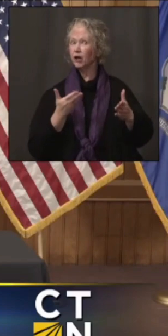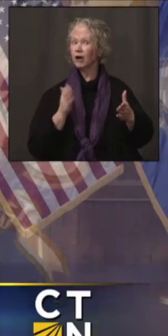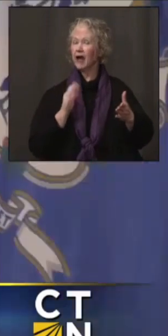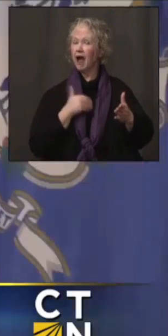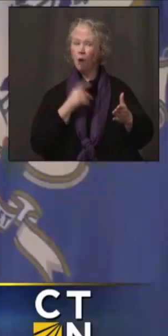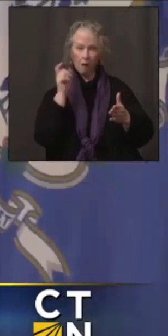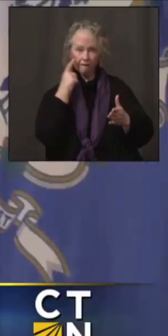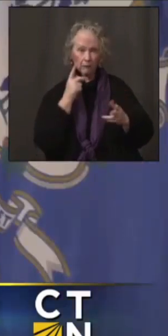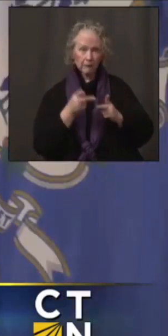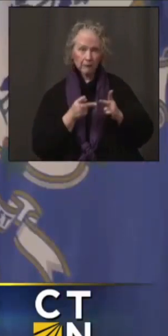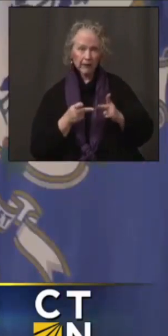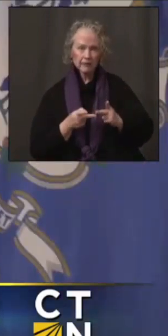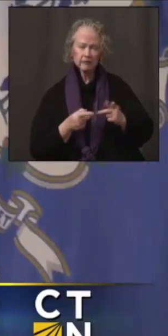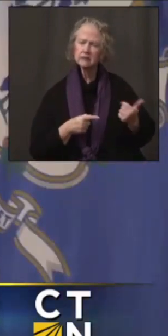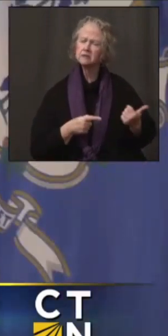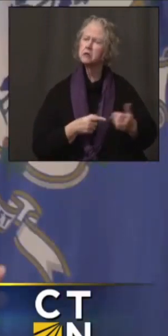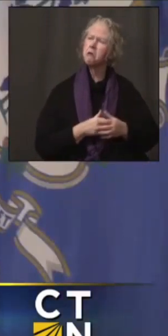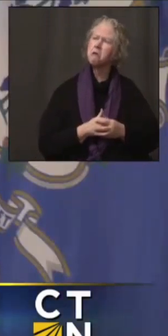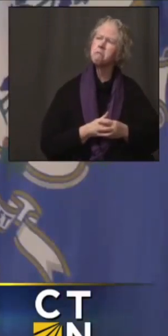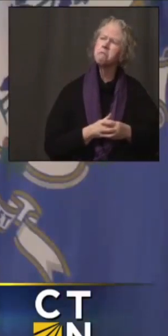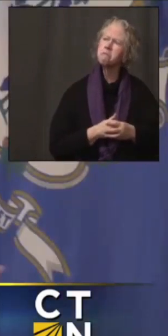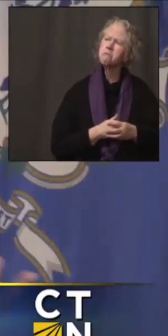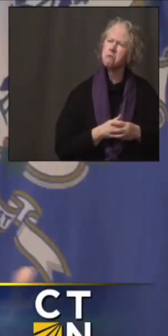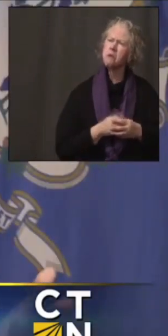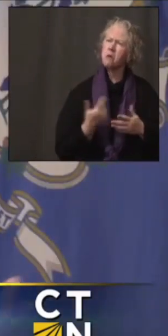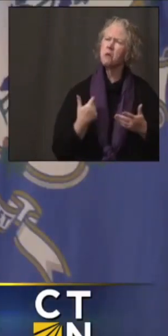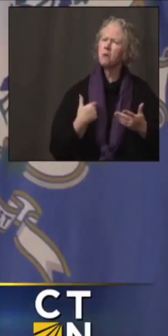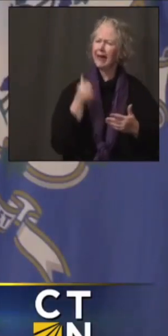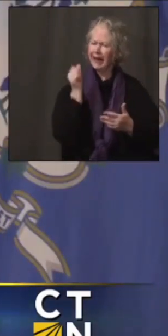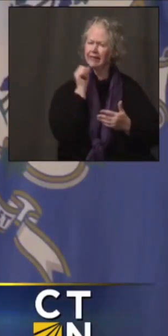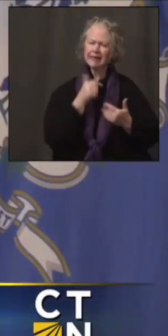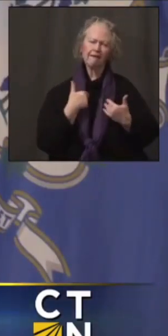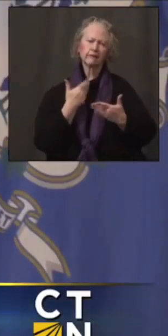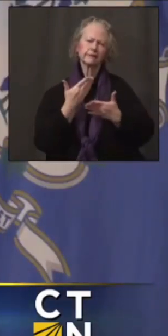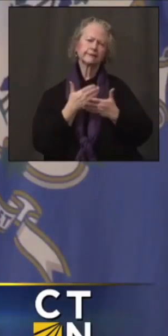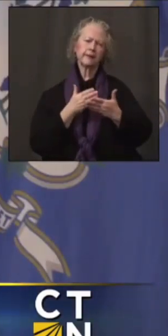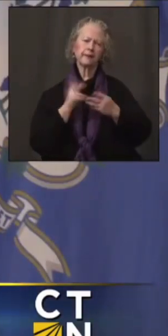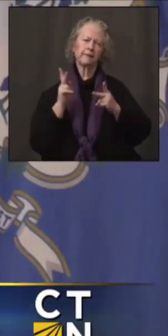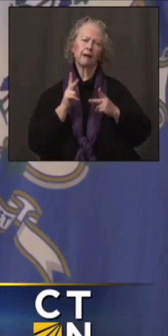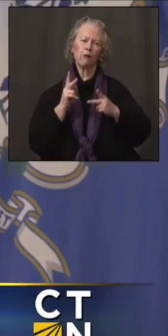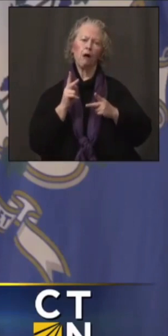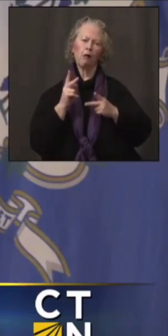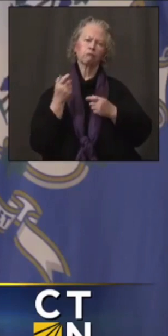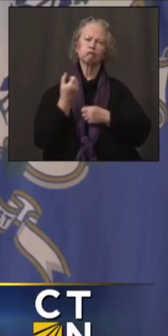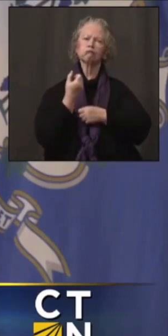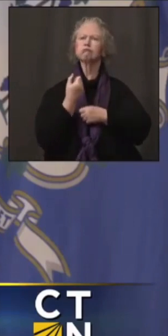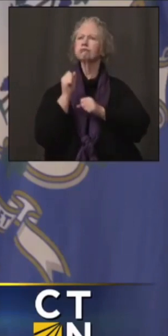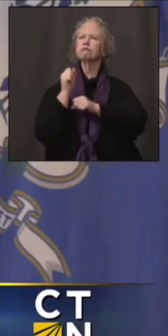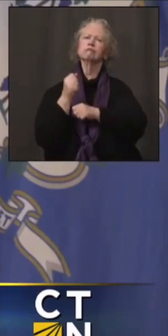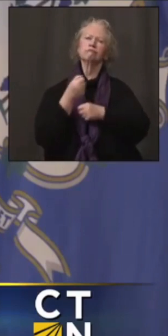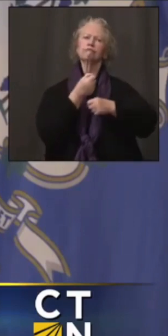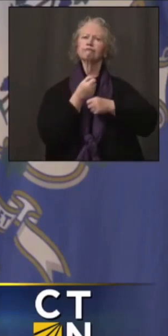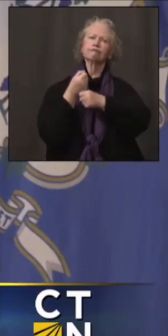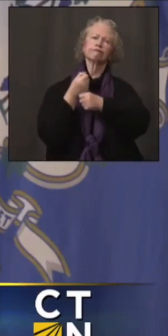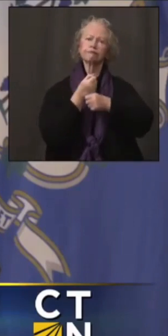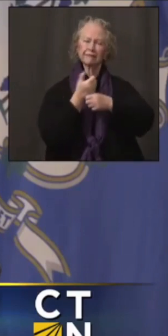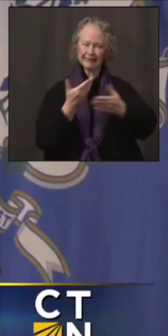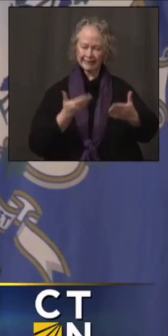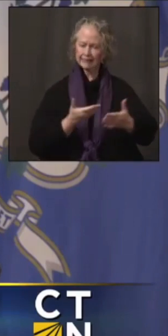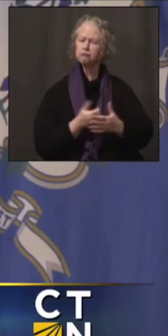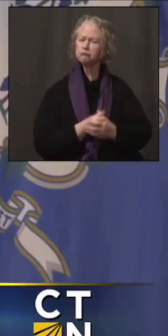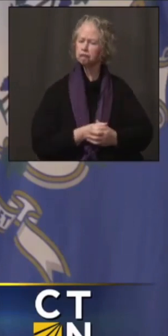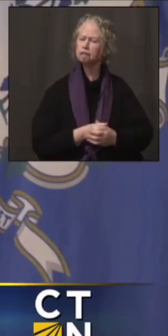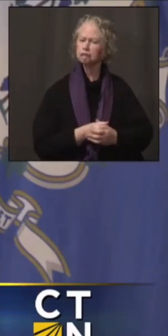Not so much. I mean, we had some demonstrations here yesterday, as I'm sure you're aware. And I think